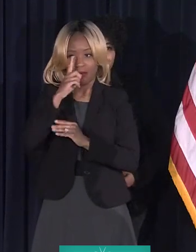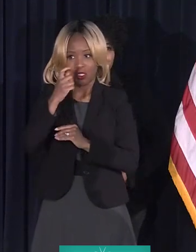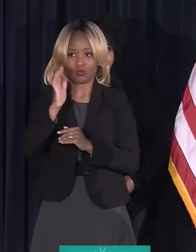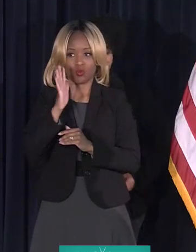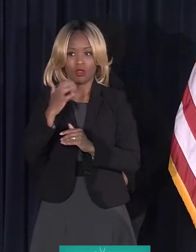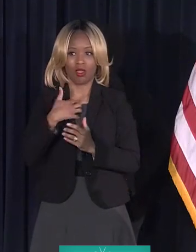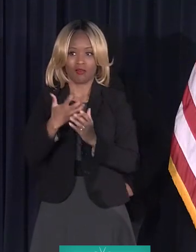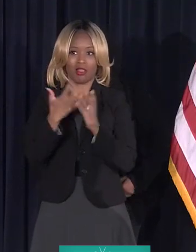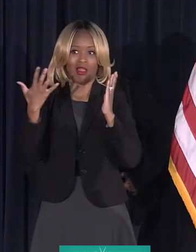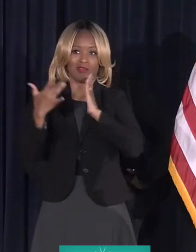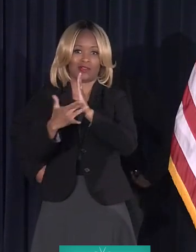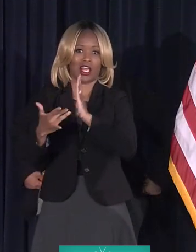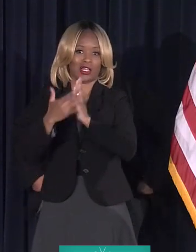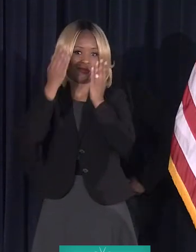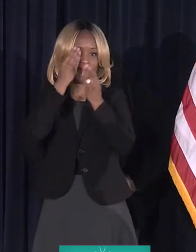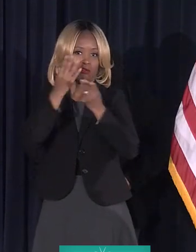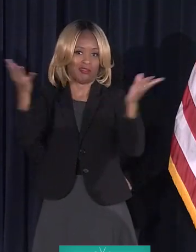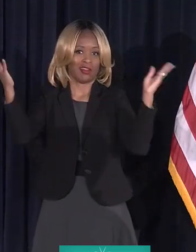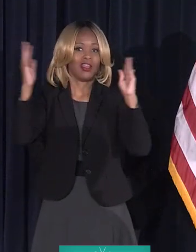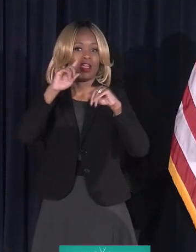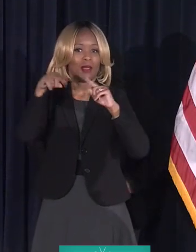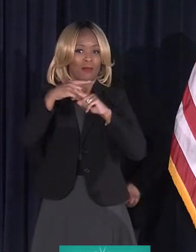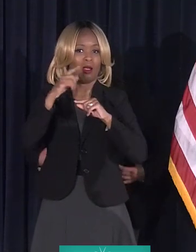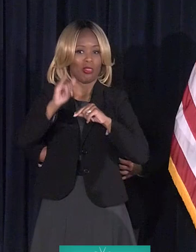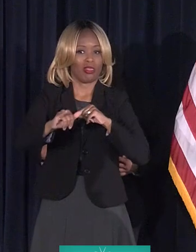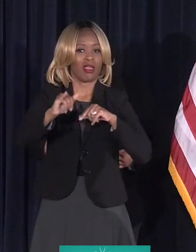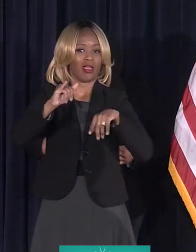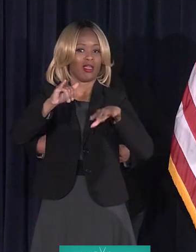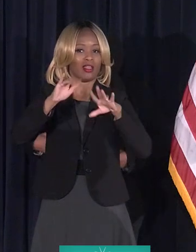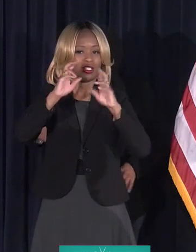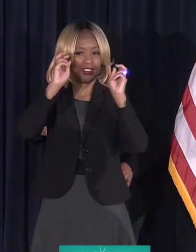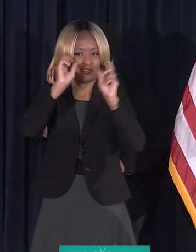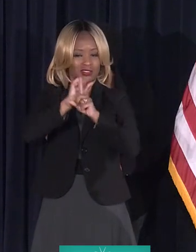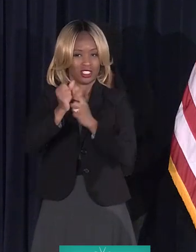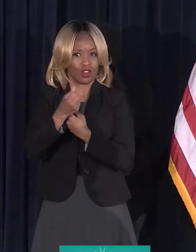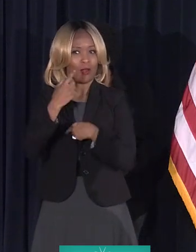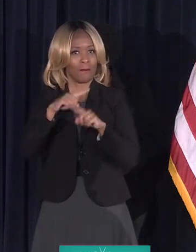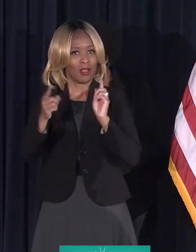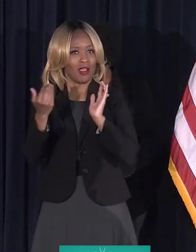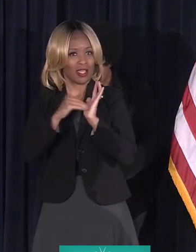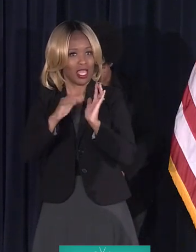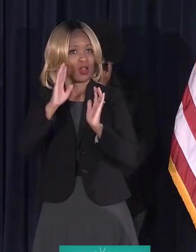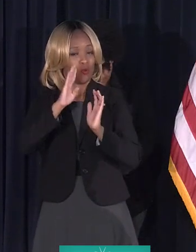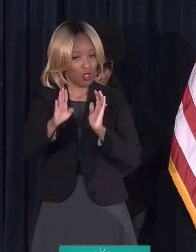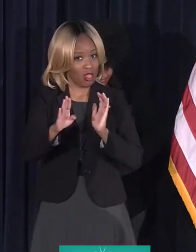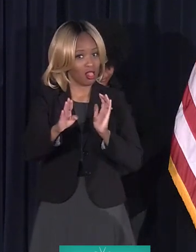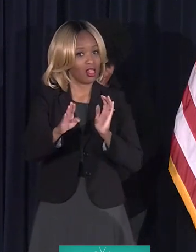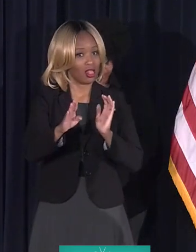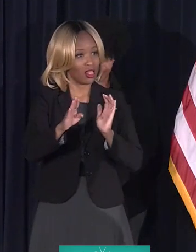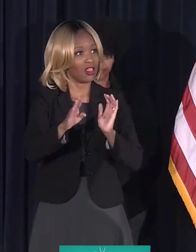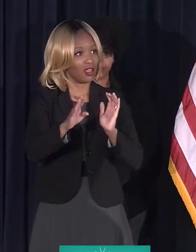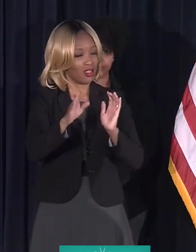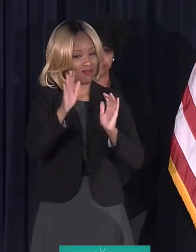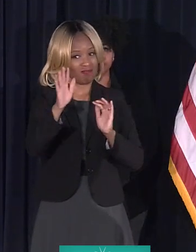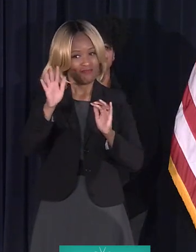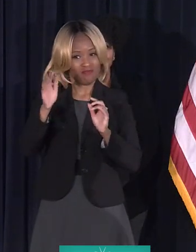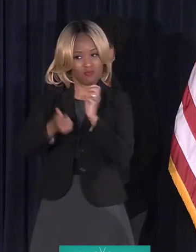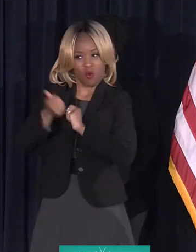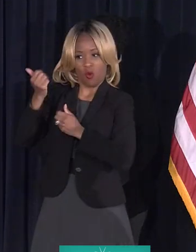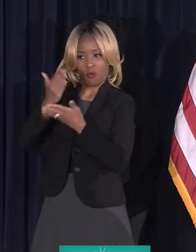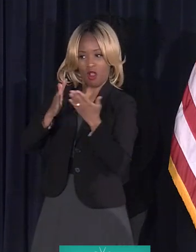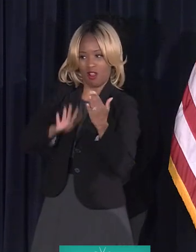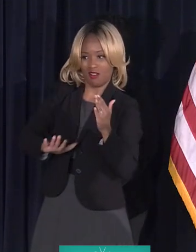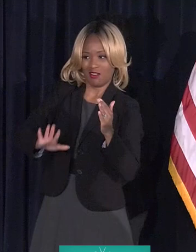of technical information together about the history of your circuits. But, again, we are coming through a good deal of the east side communities